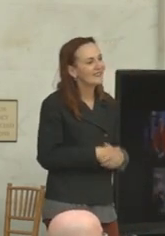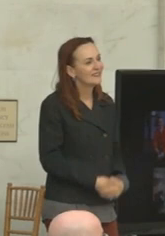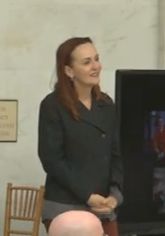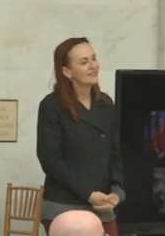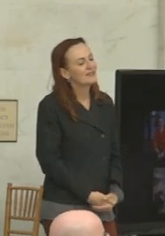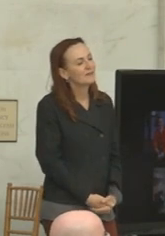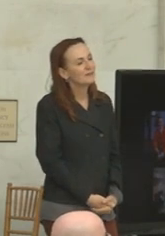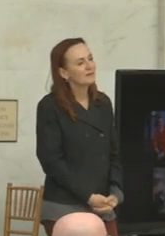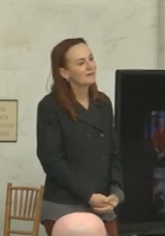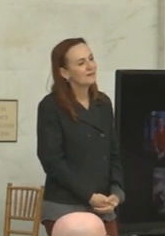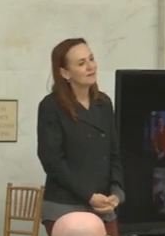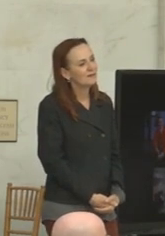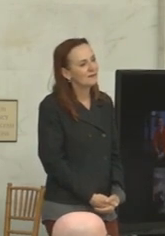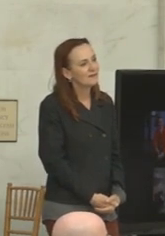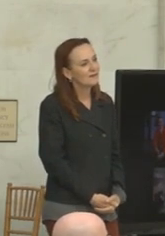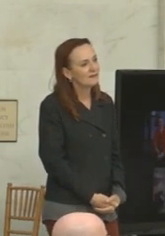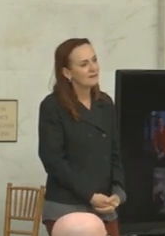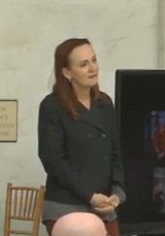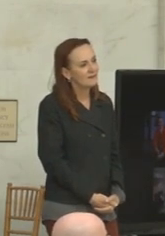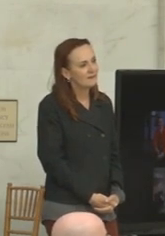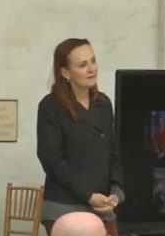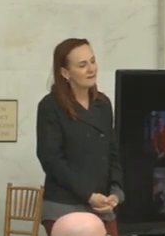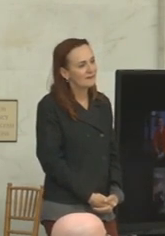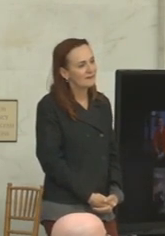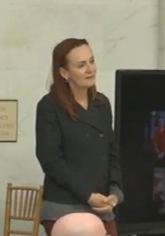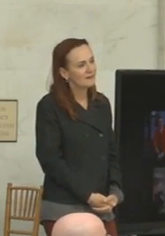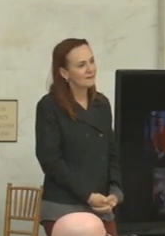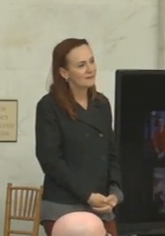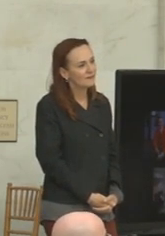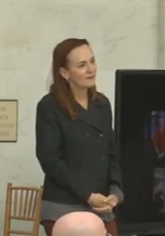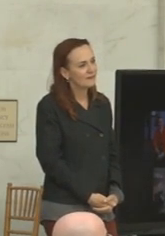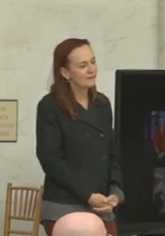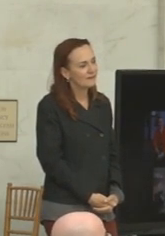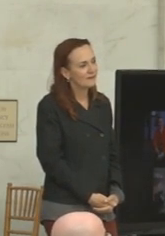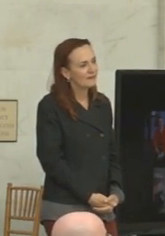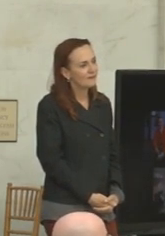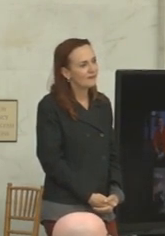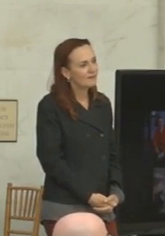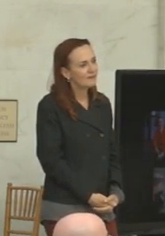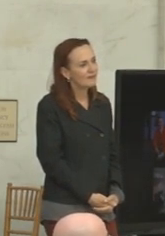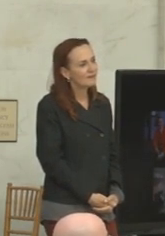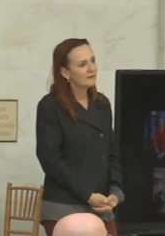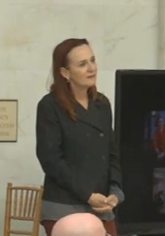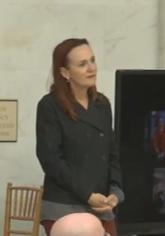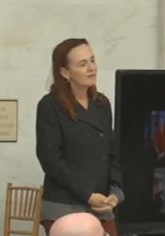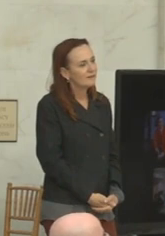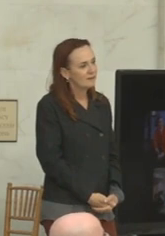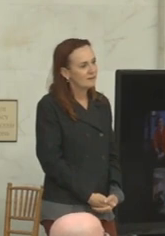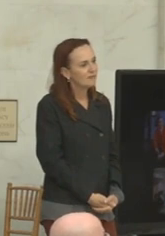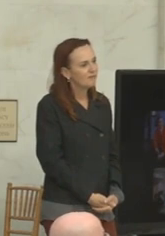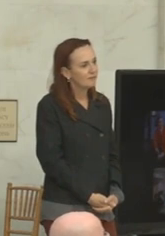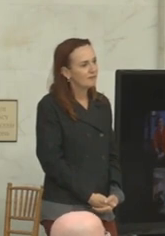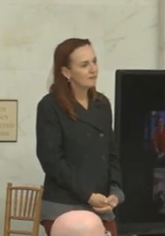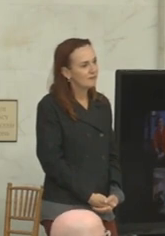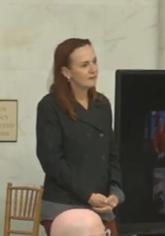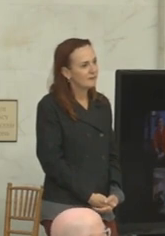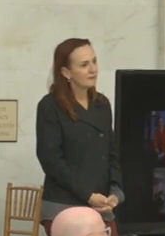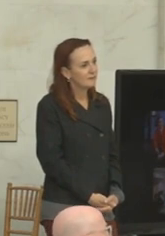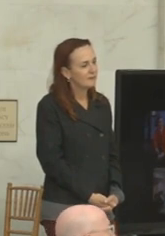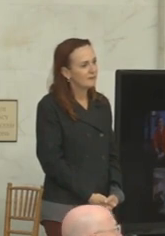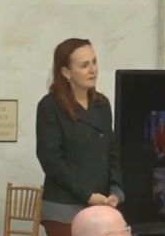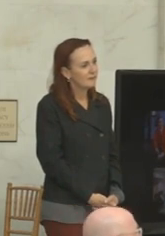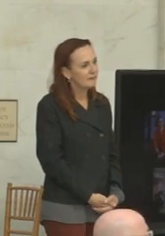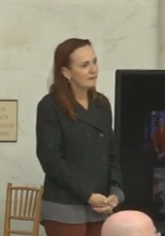Hi, my name is Orchid. I am deaf and I'm representing the deaf community partly. In terms